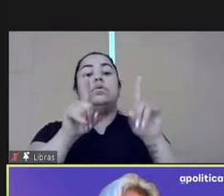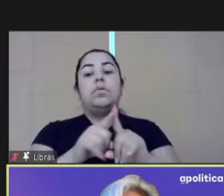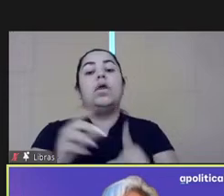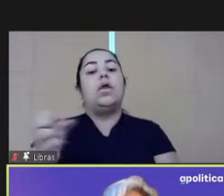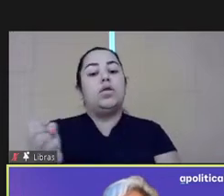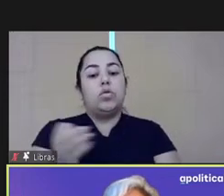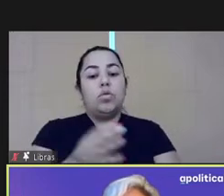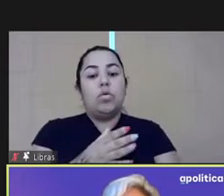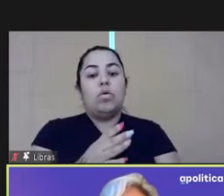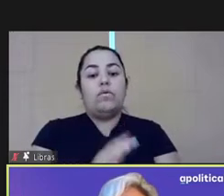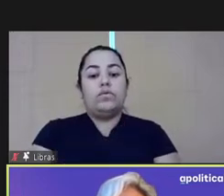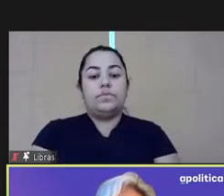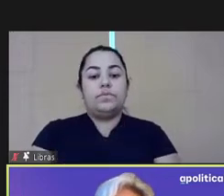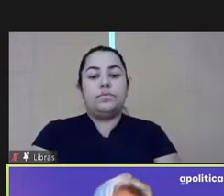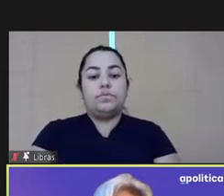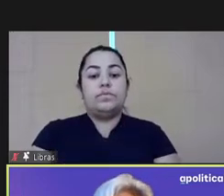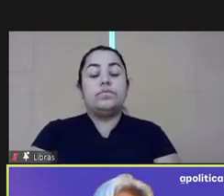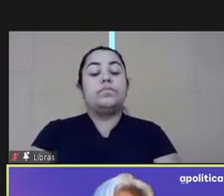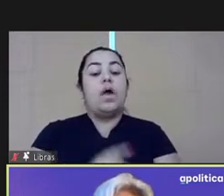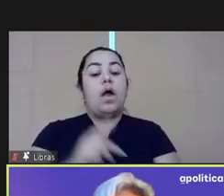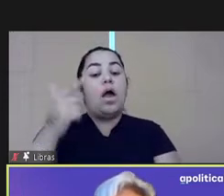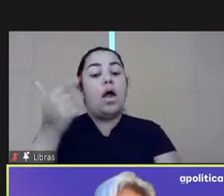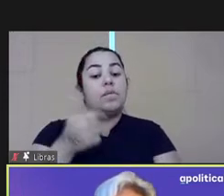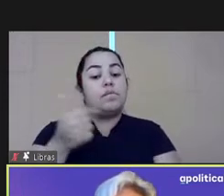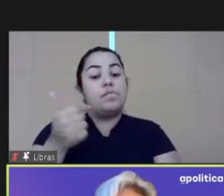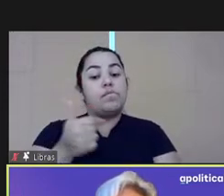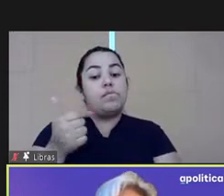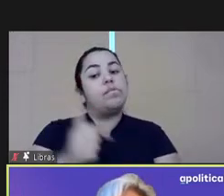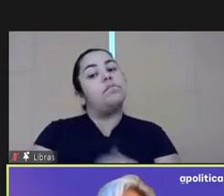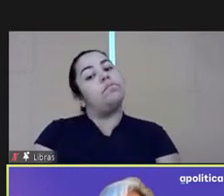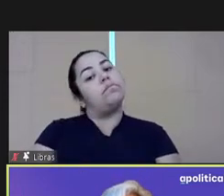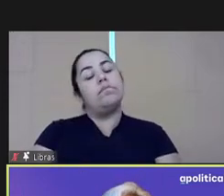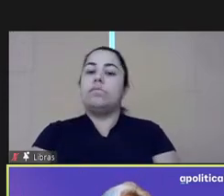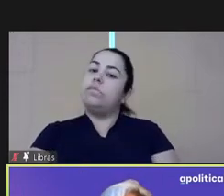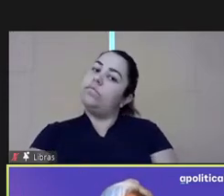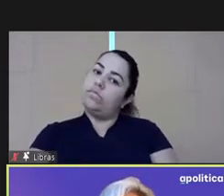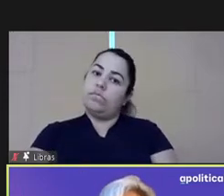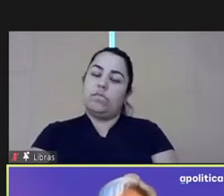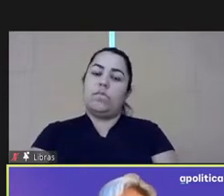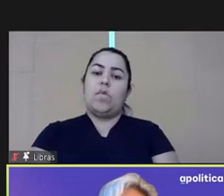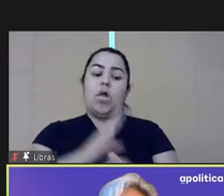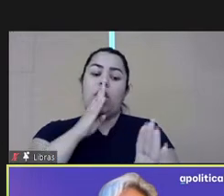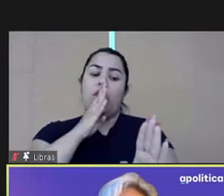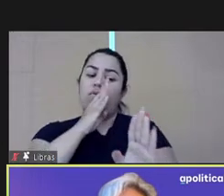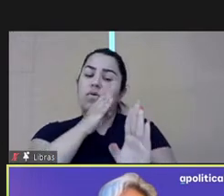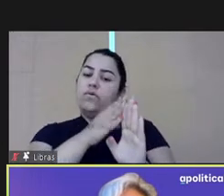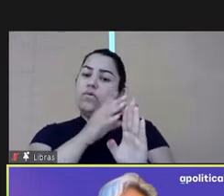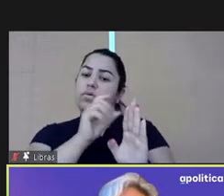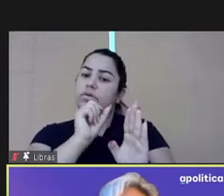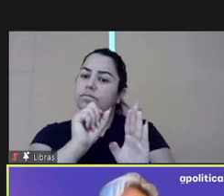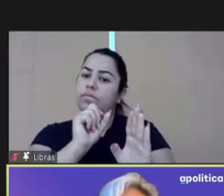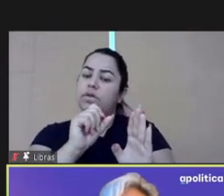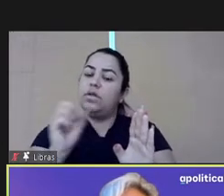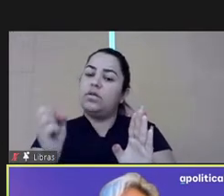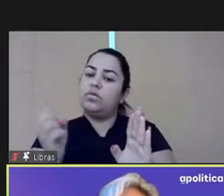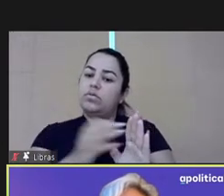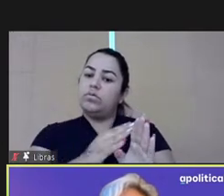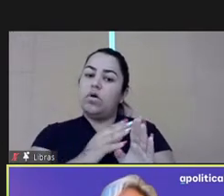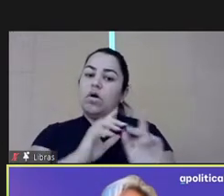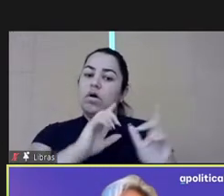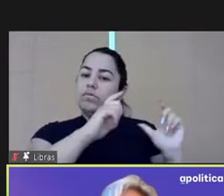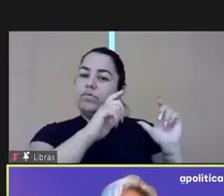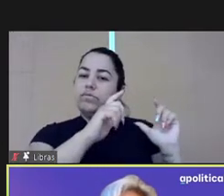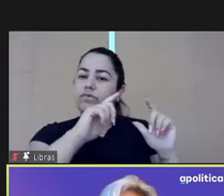is the strategic focus on next-gen leadership. Given the challenges ahead, the success of public servants